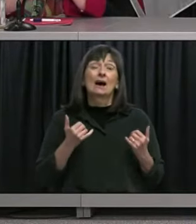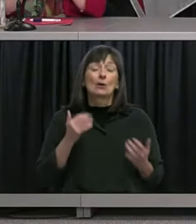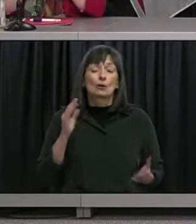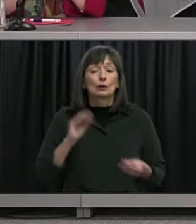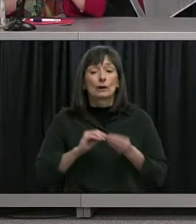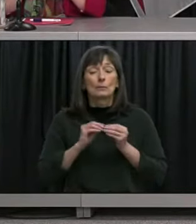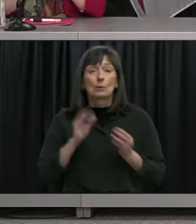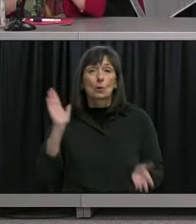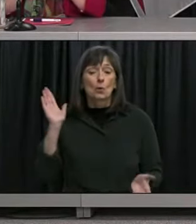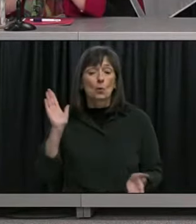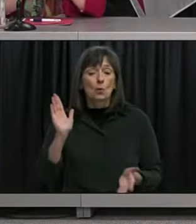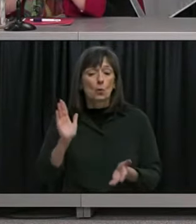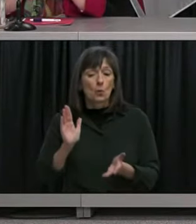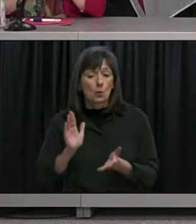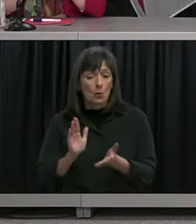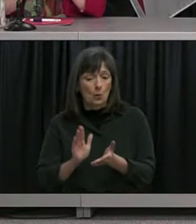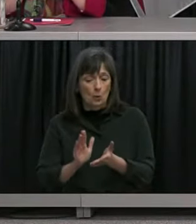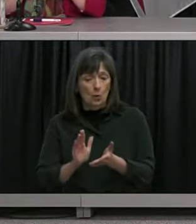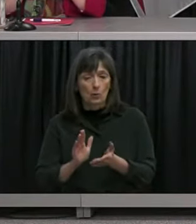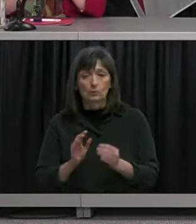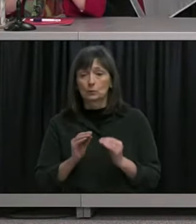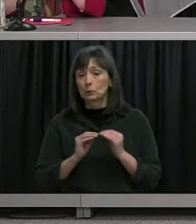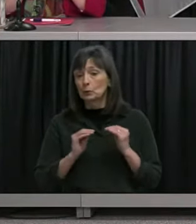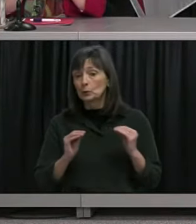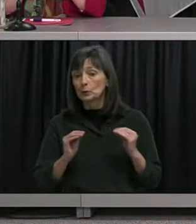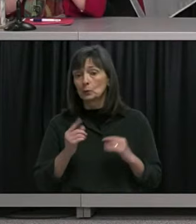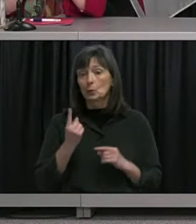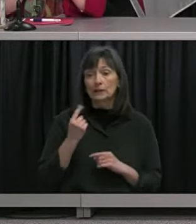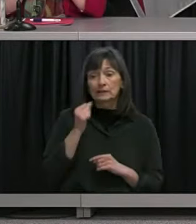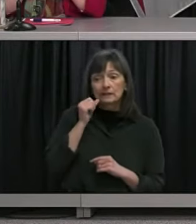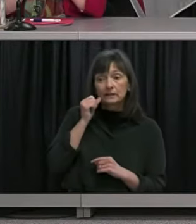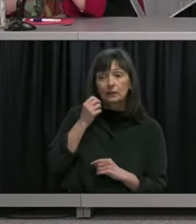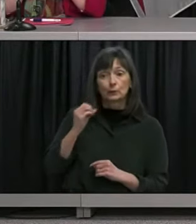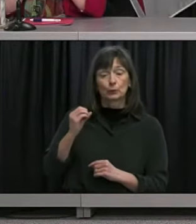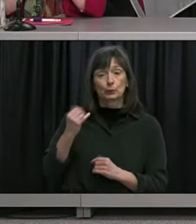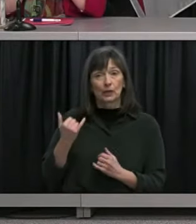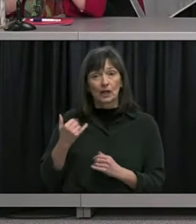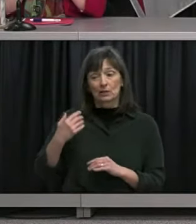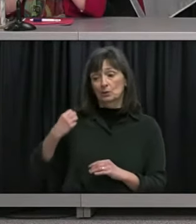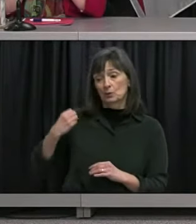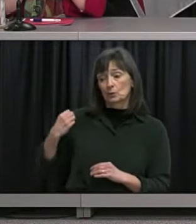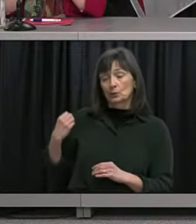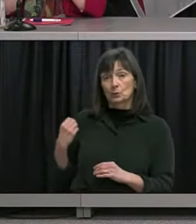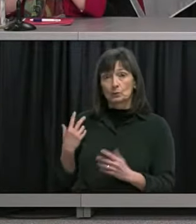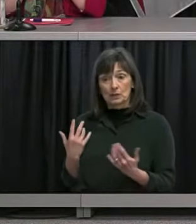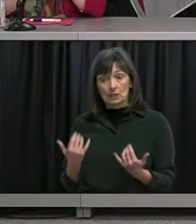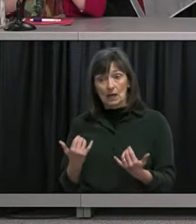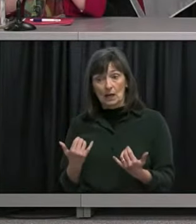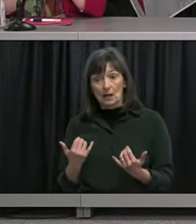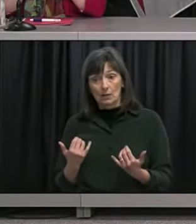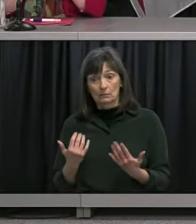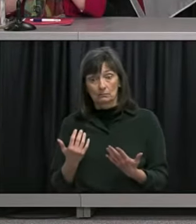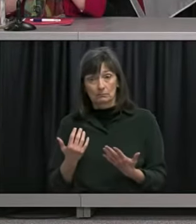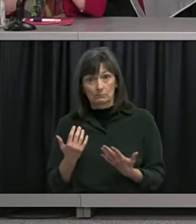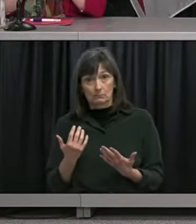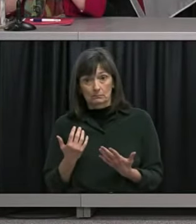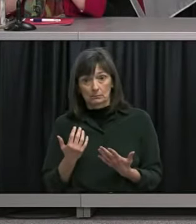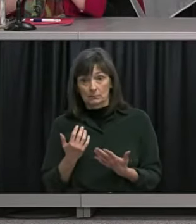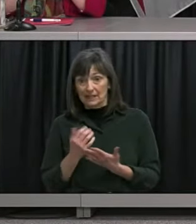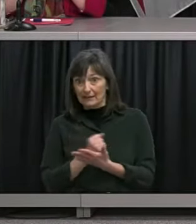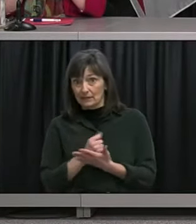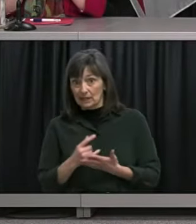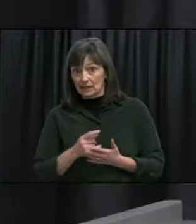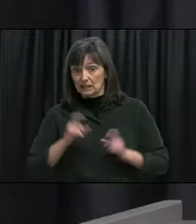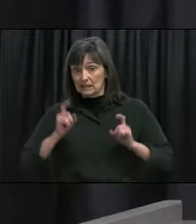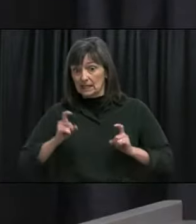down we haven't had we didn't have any cases today we had one yesterday are all of our cases being tested